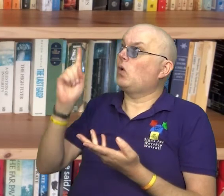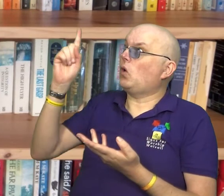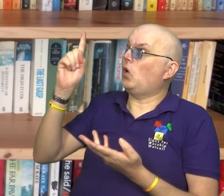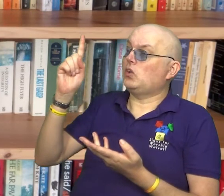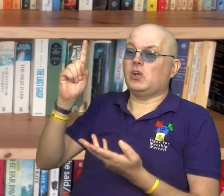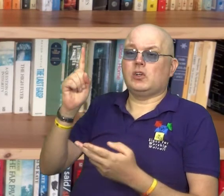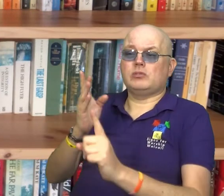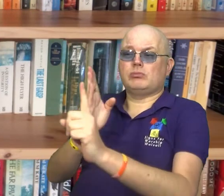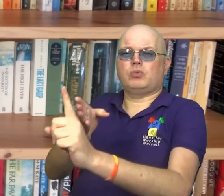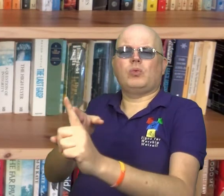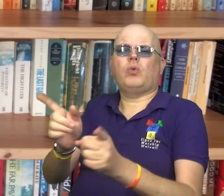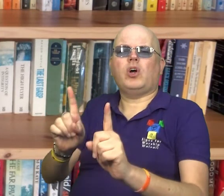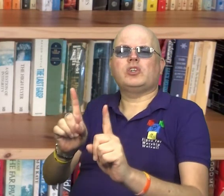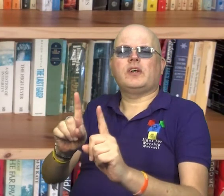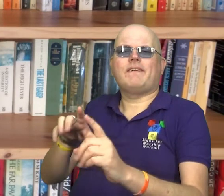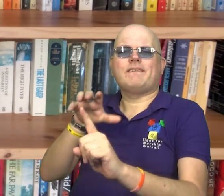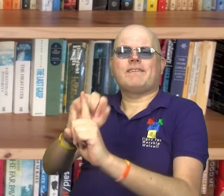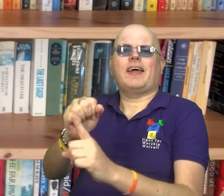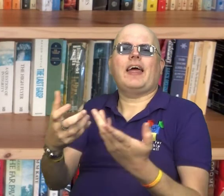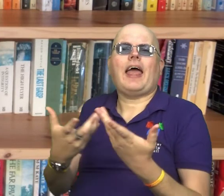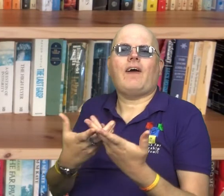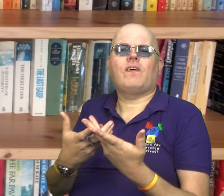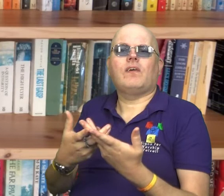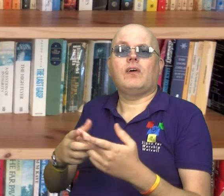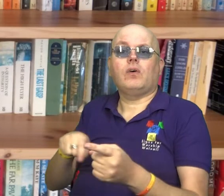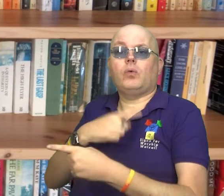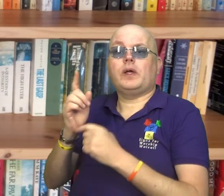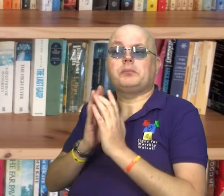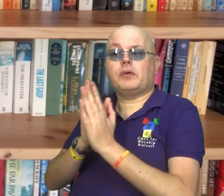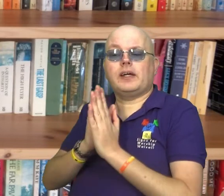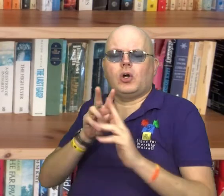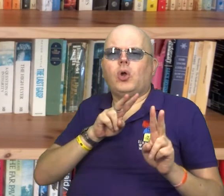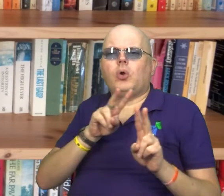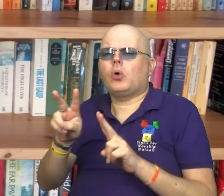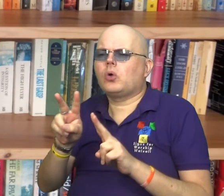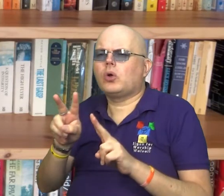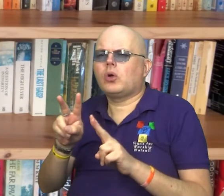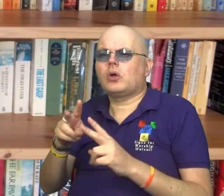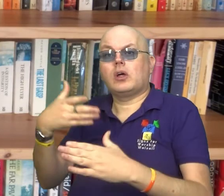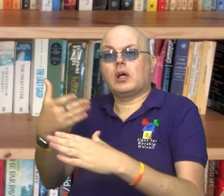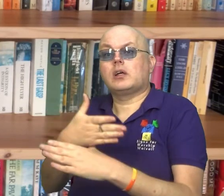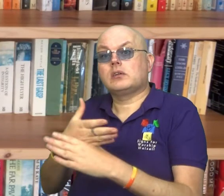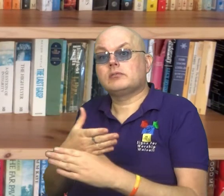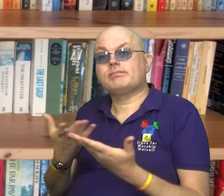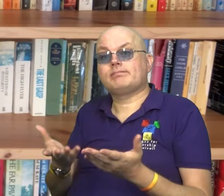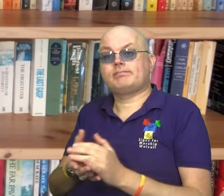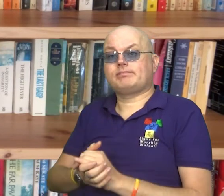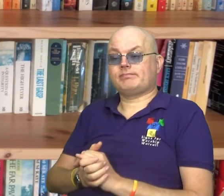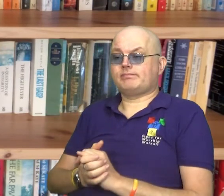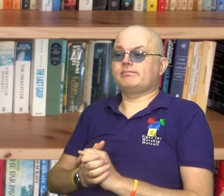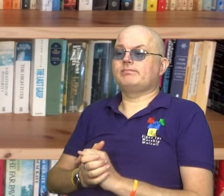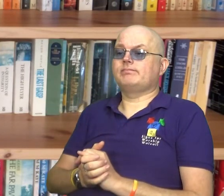find out what God is doing and join in? Will we pray, look and act? and